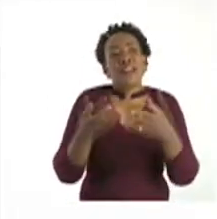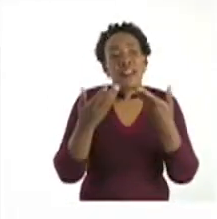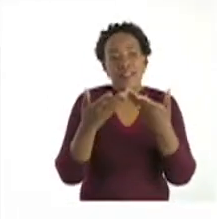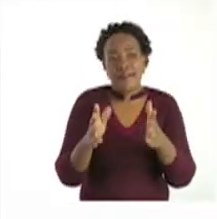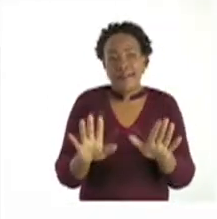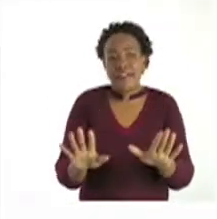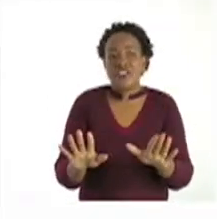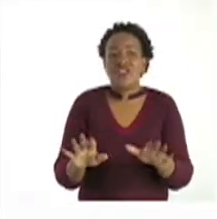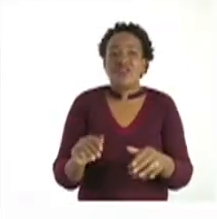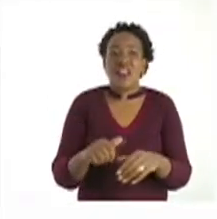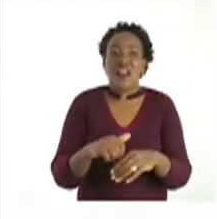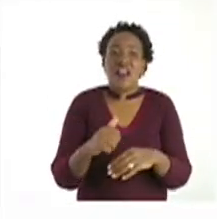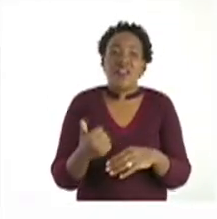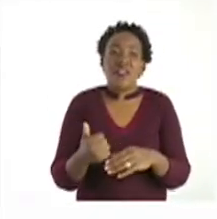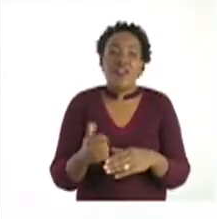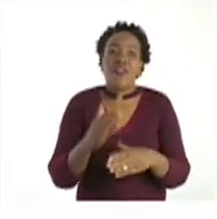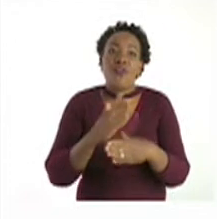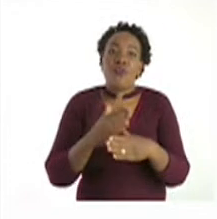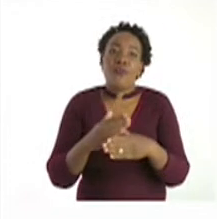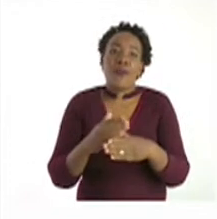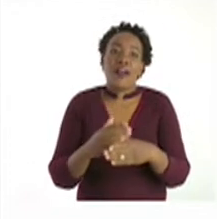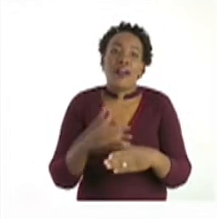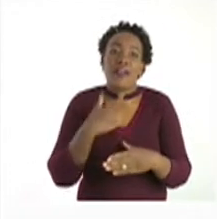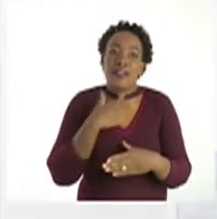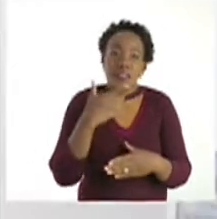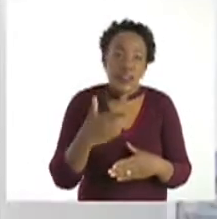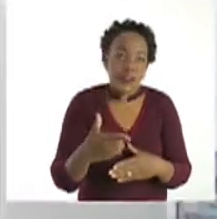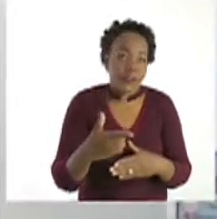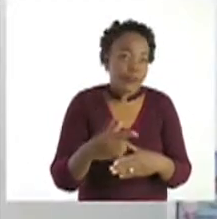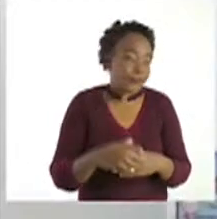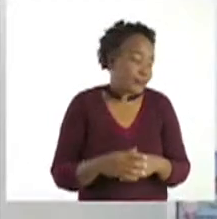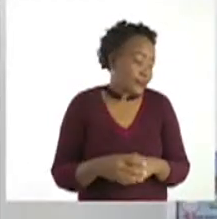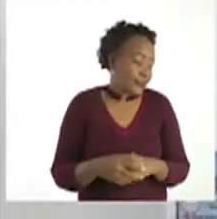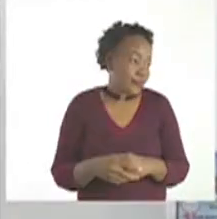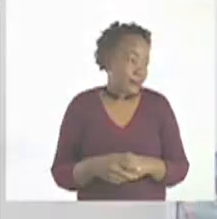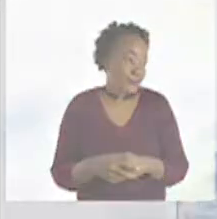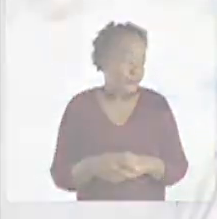the other work. Thank you so much. Great.